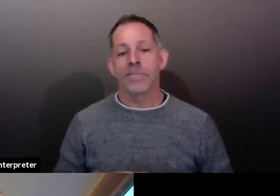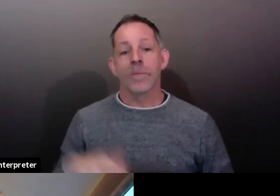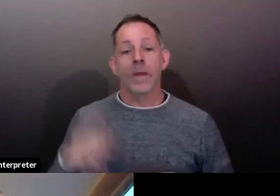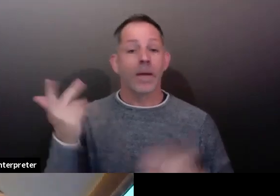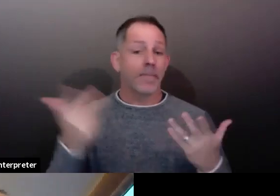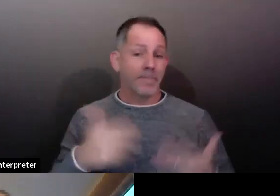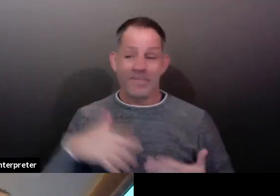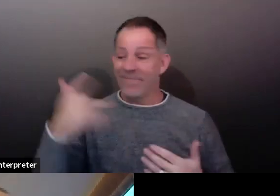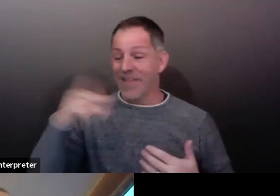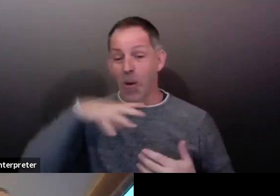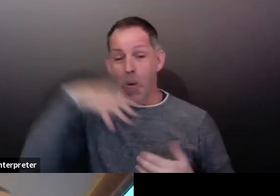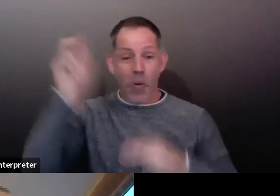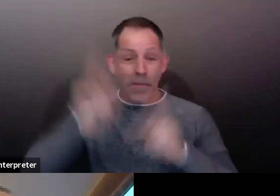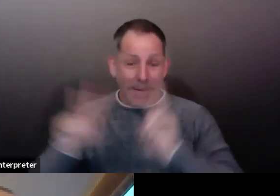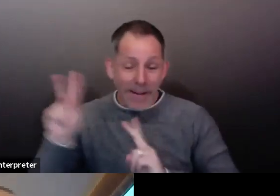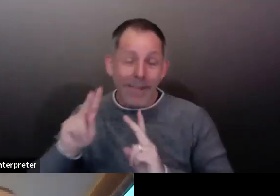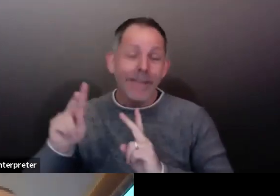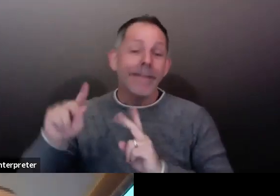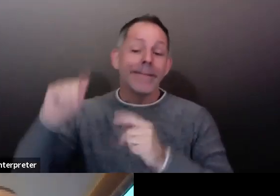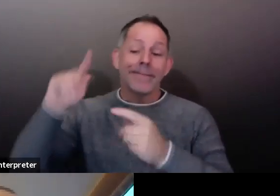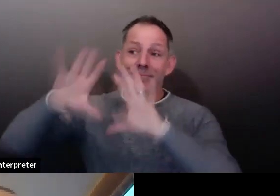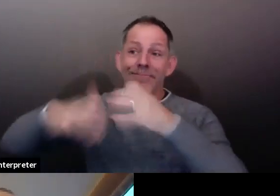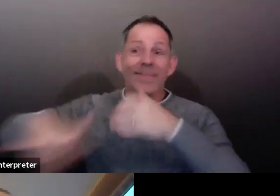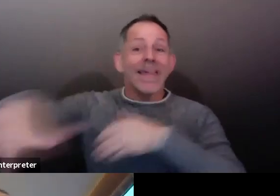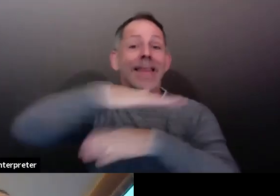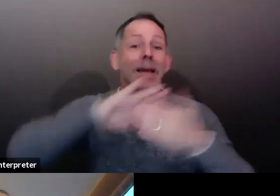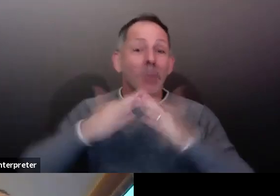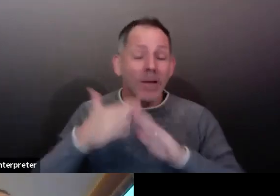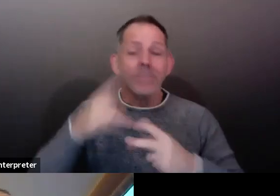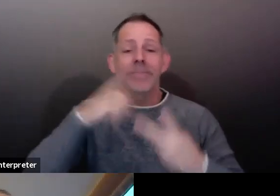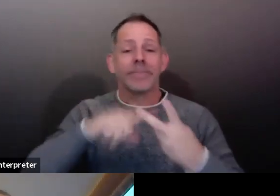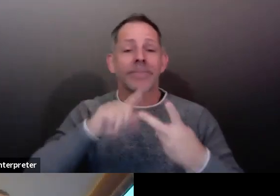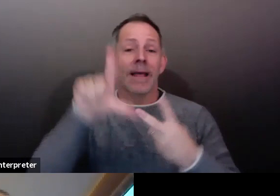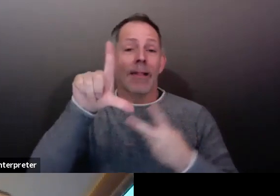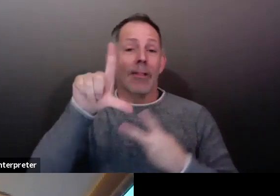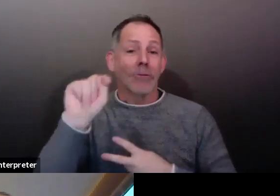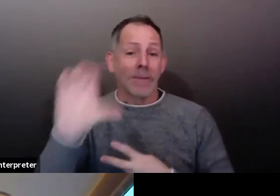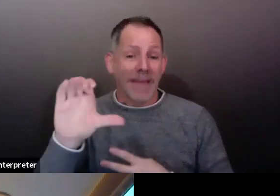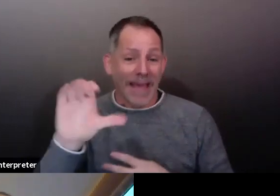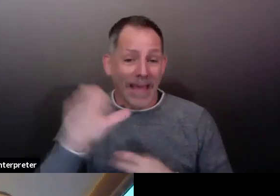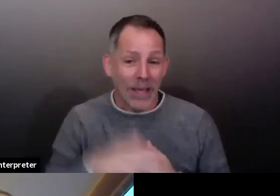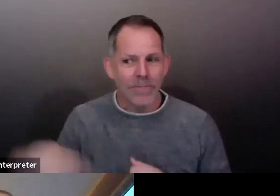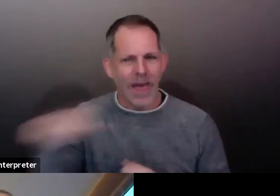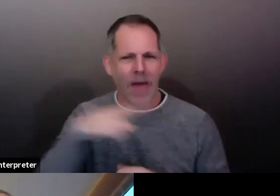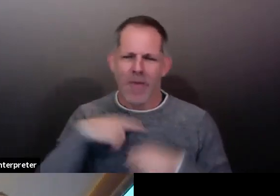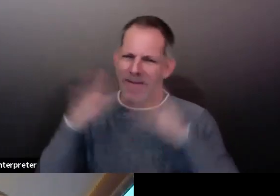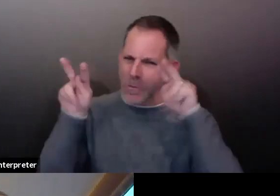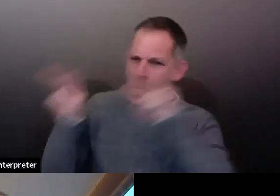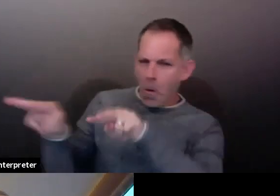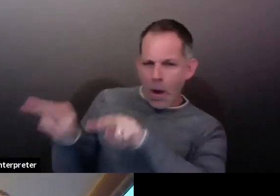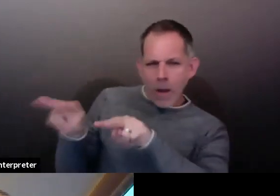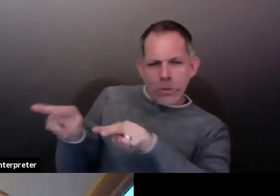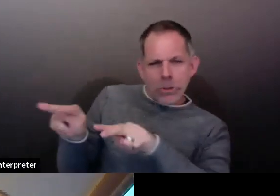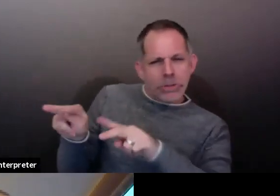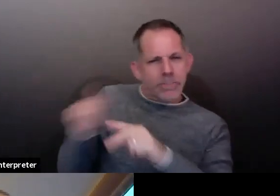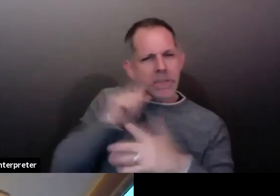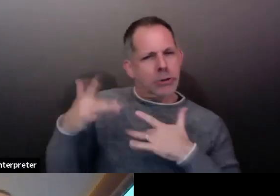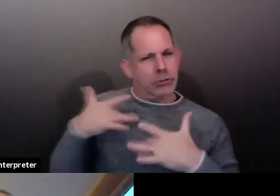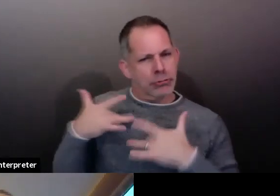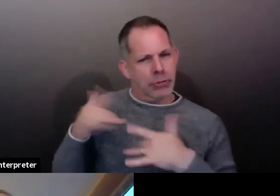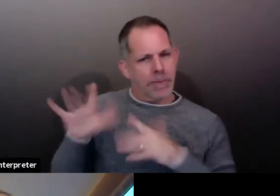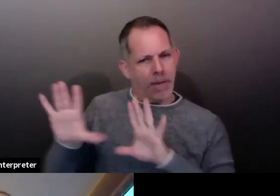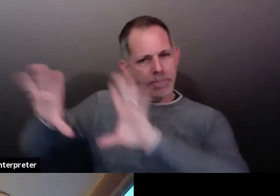So it's really upon all of us to continue to try to chip in and think of the community when we're